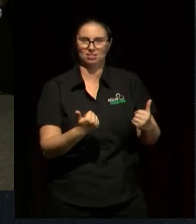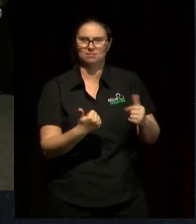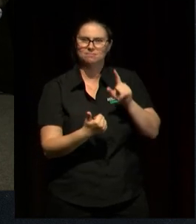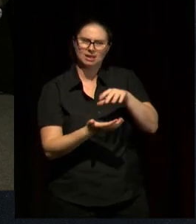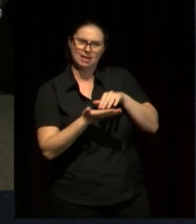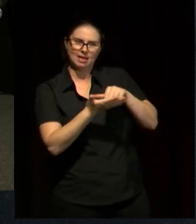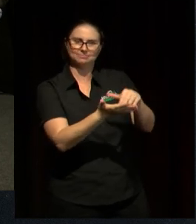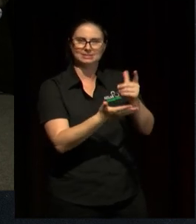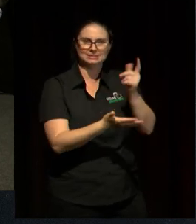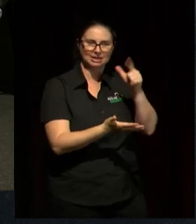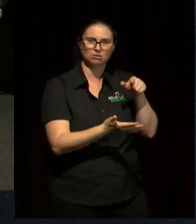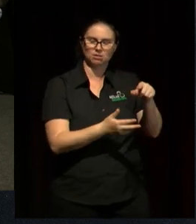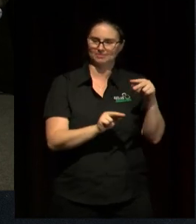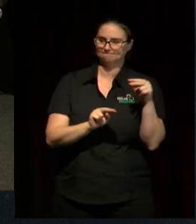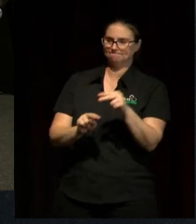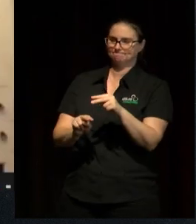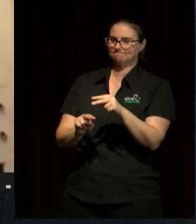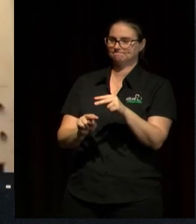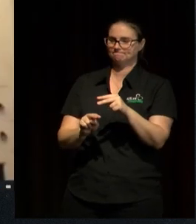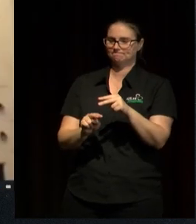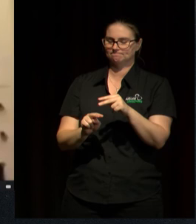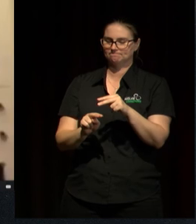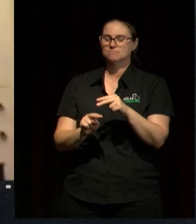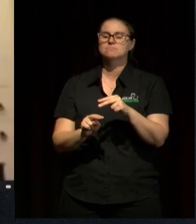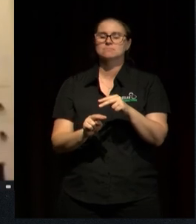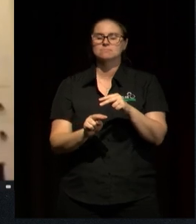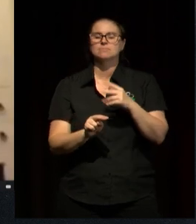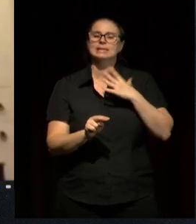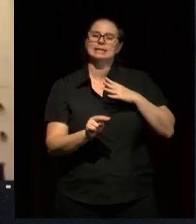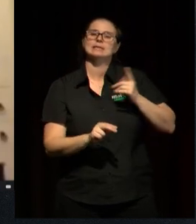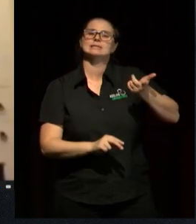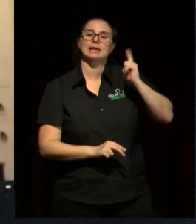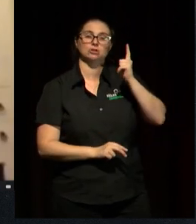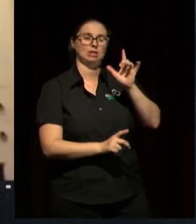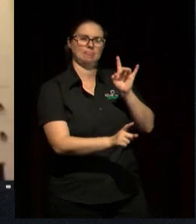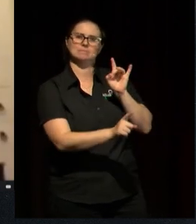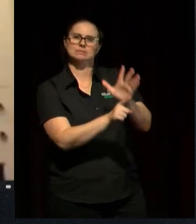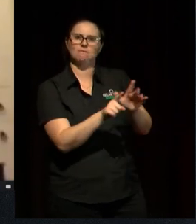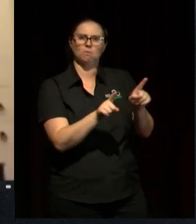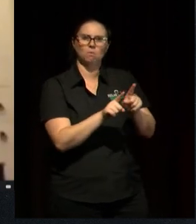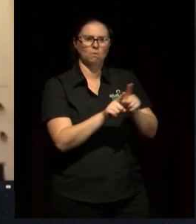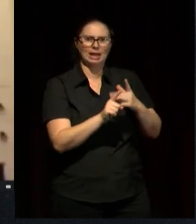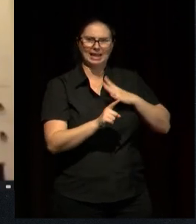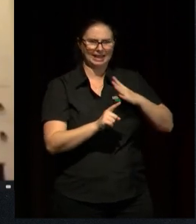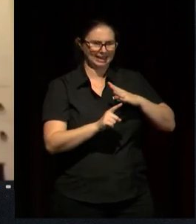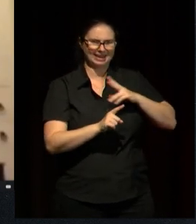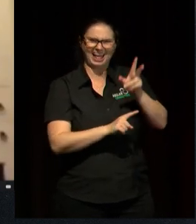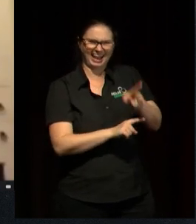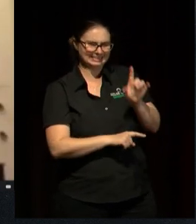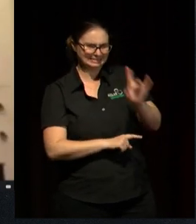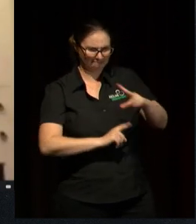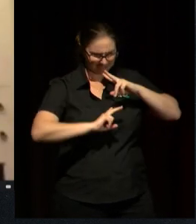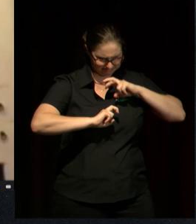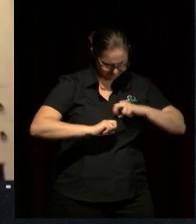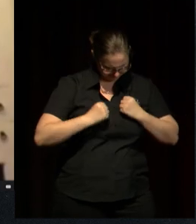find the child that's been lost within themselves, because I think our society squeezes that out in the